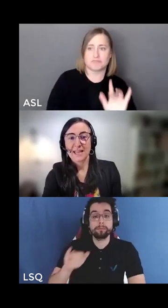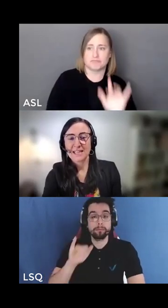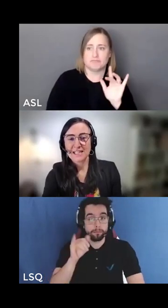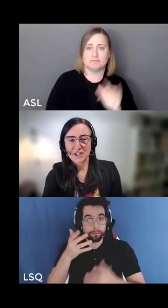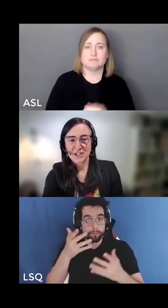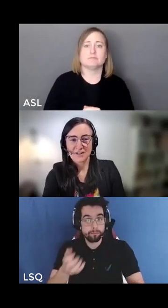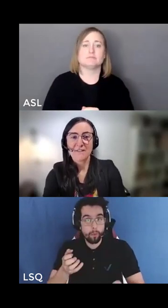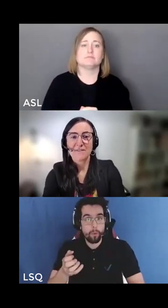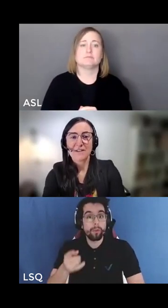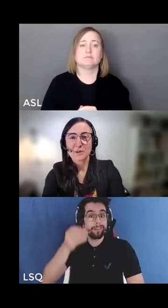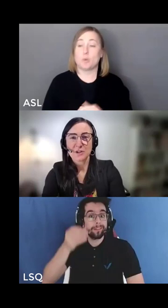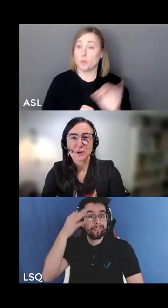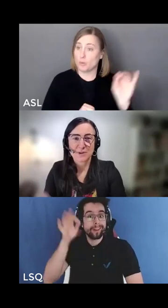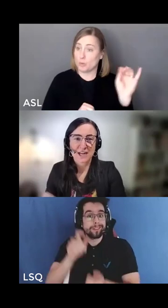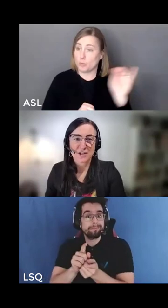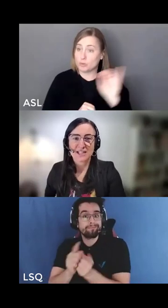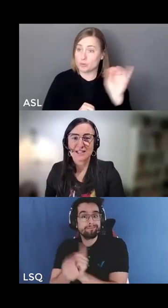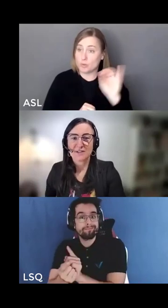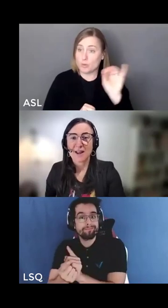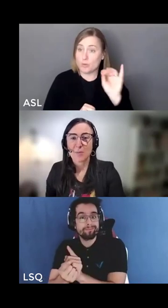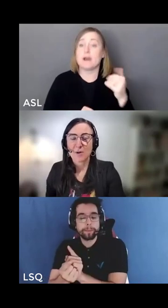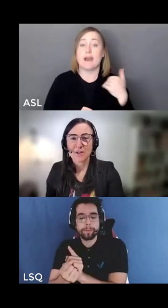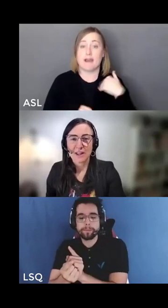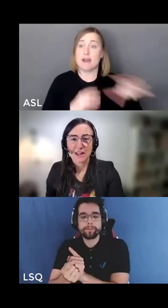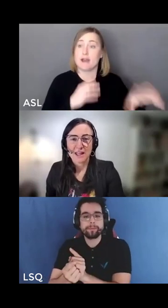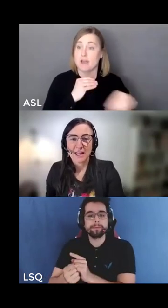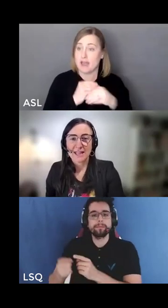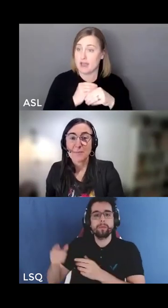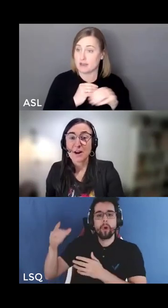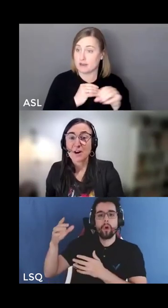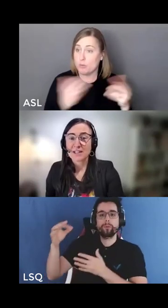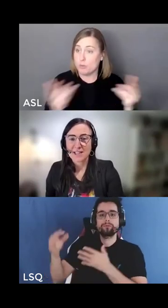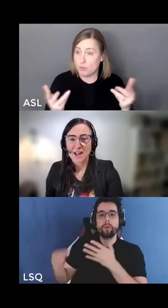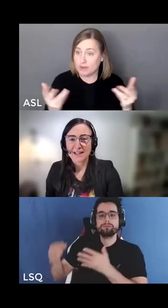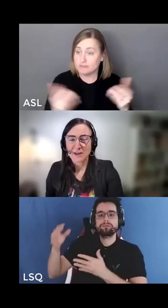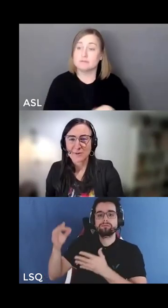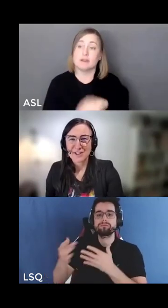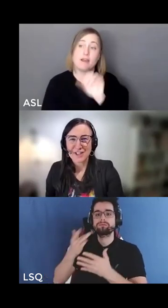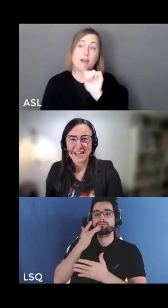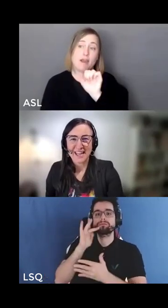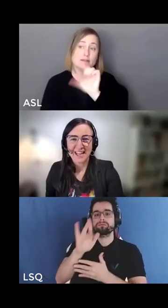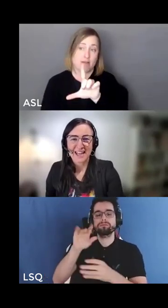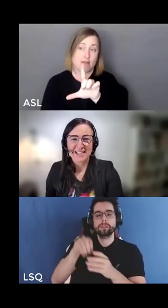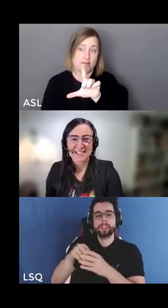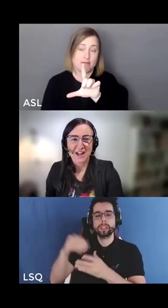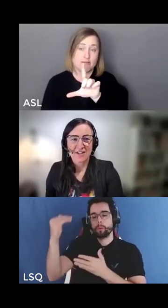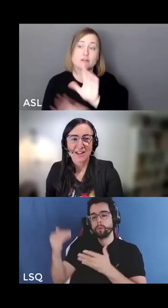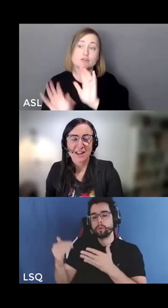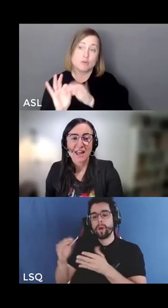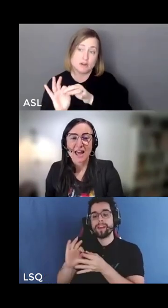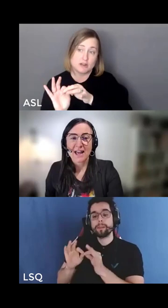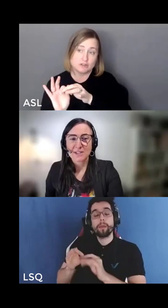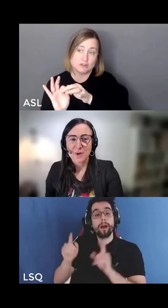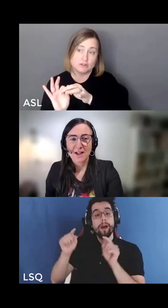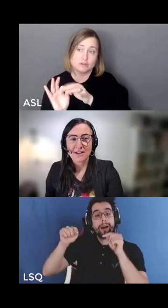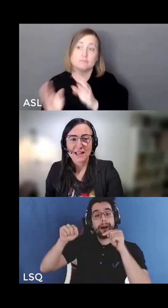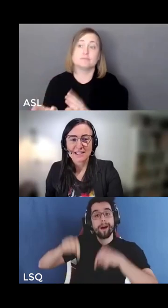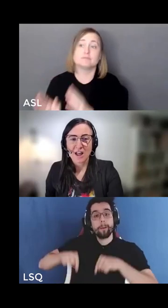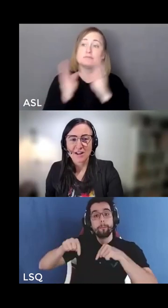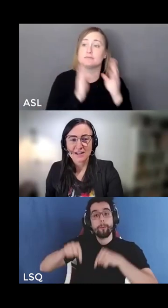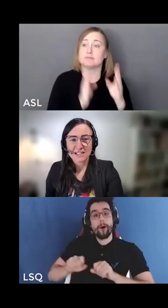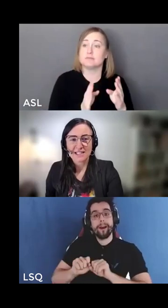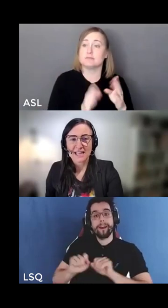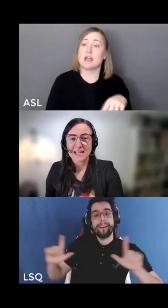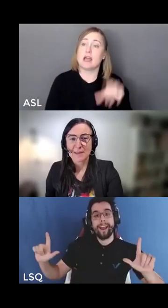In addition visual interpretation is available in American Sign Language ASL as well